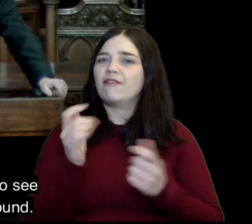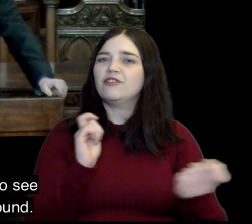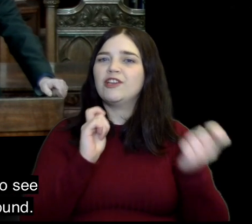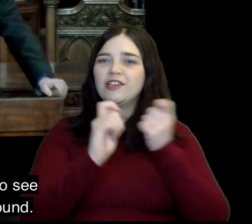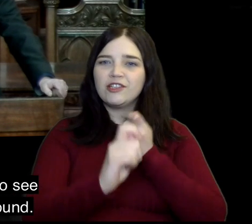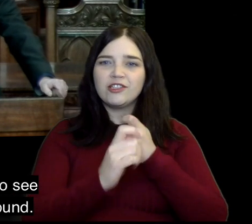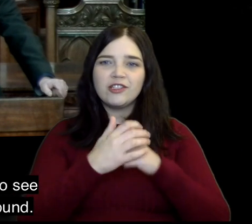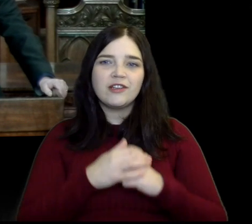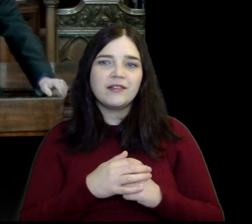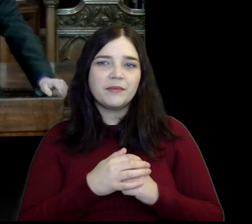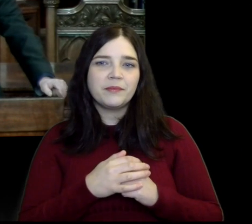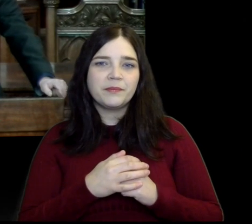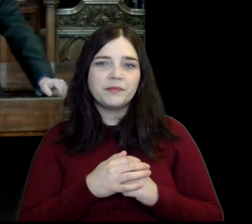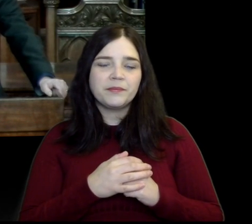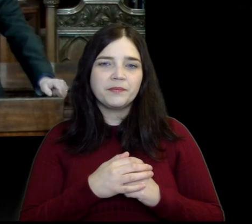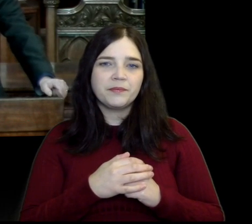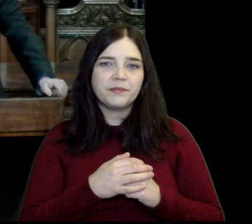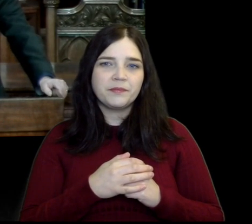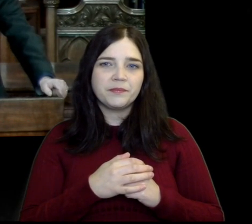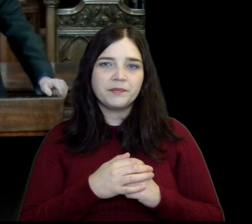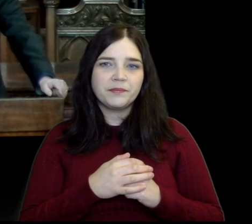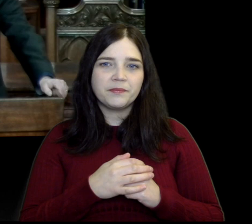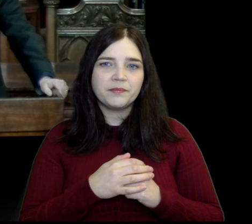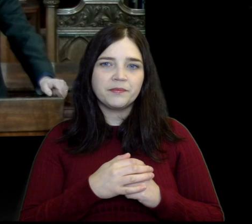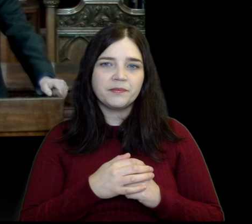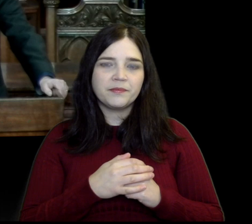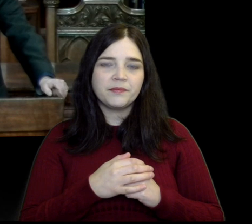that he begins to see her life turned round